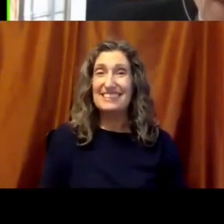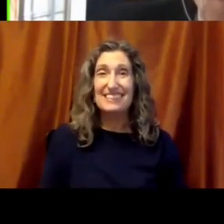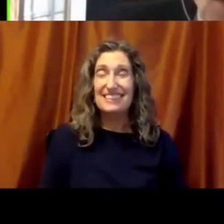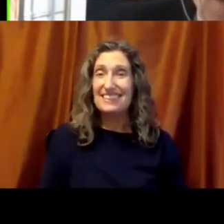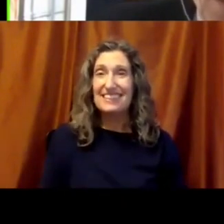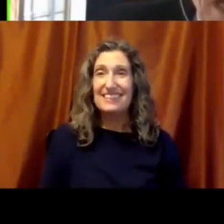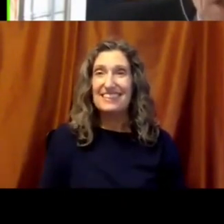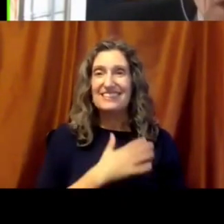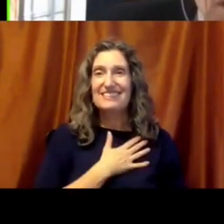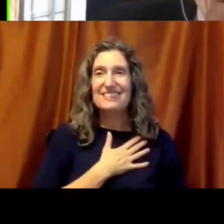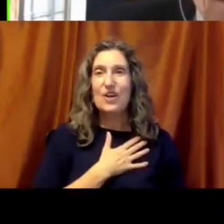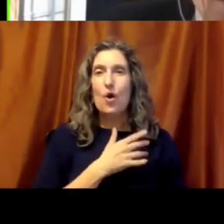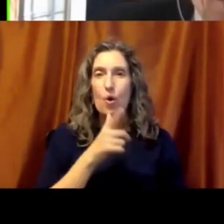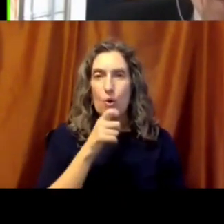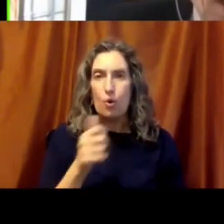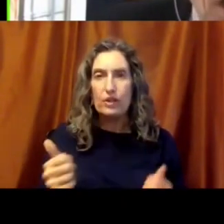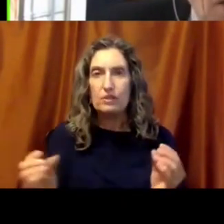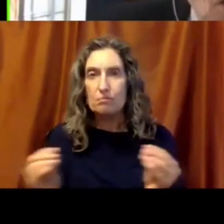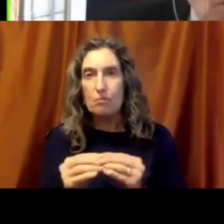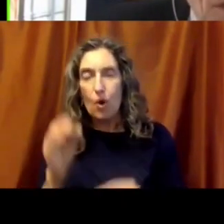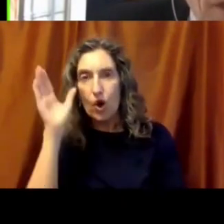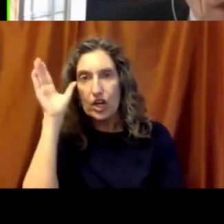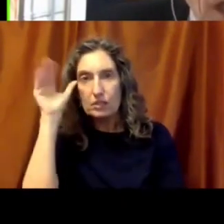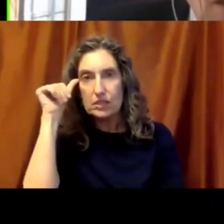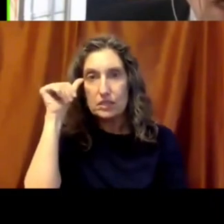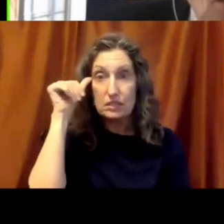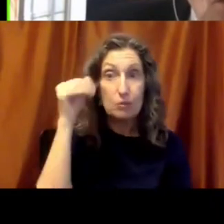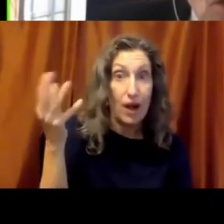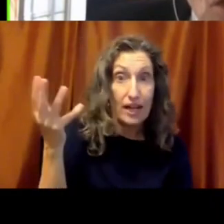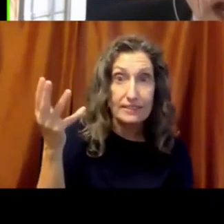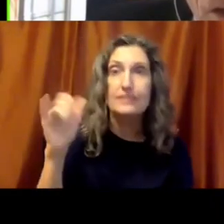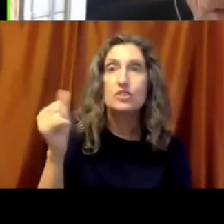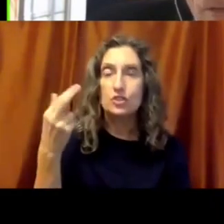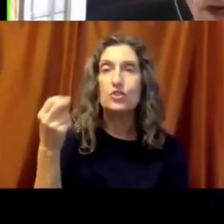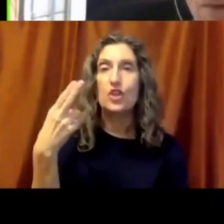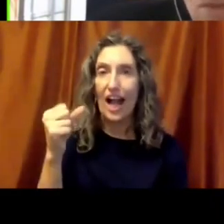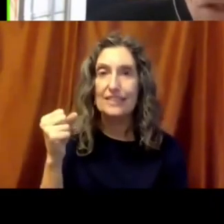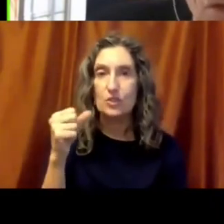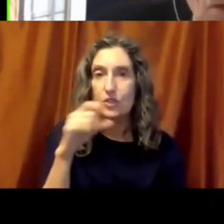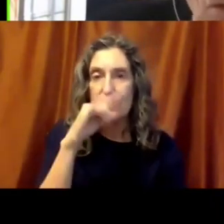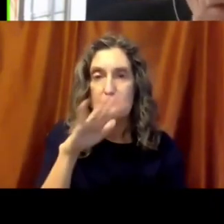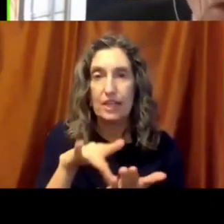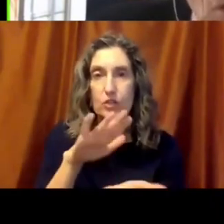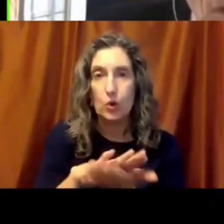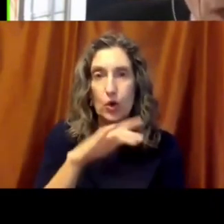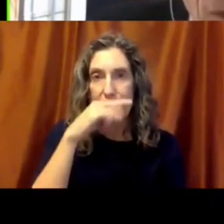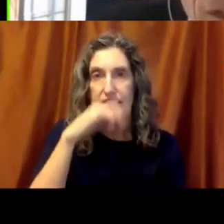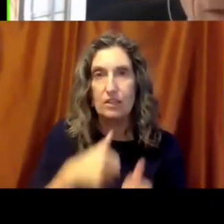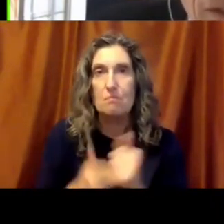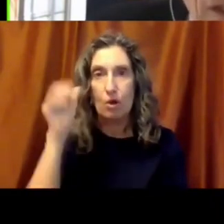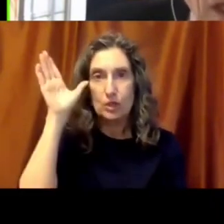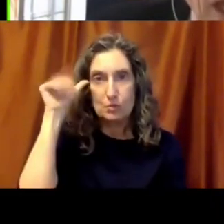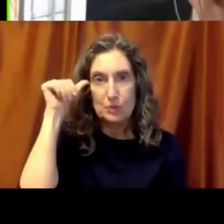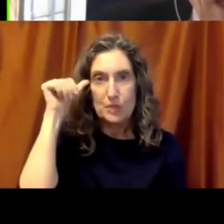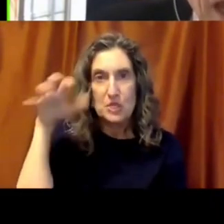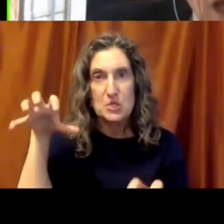What's more tenacious in our homes, let's say, than our junior hires, our middle schoolers? You know what I mean?